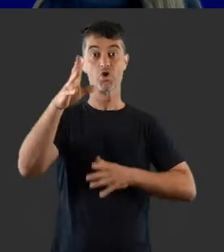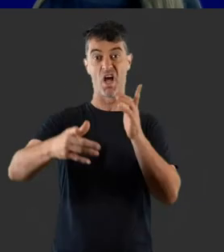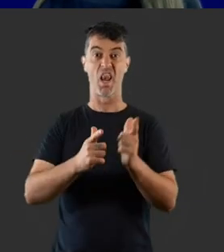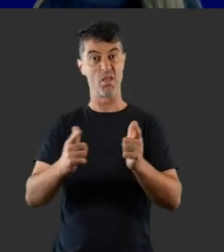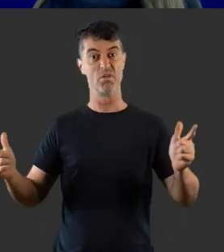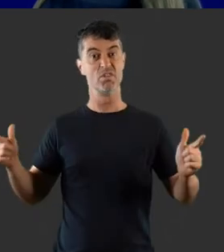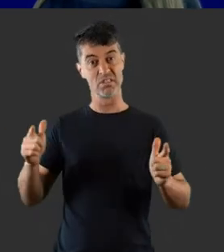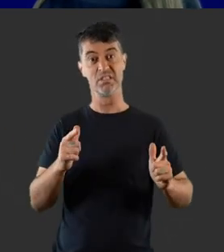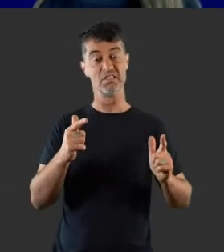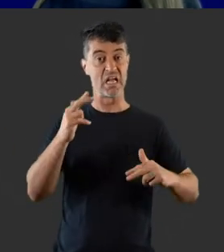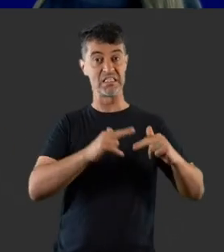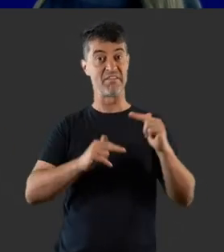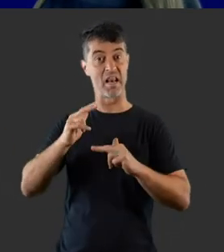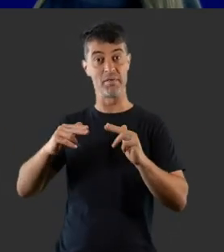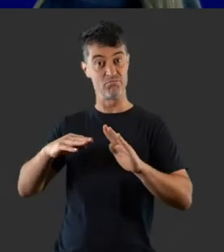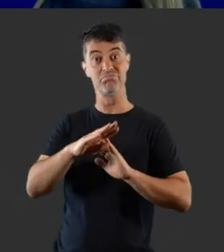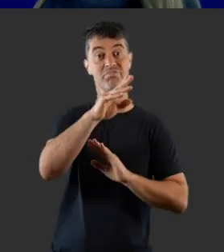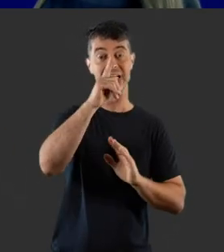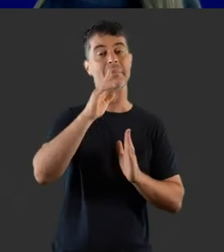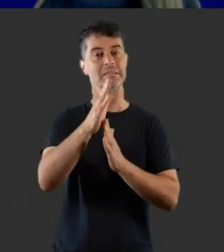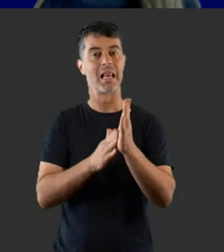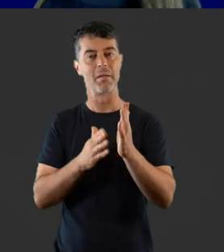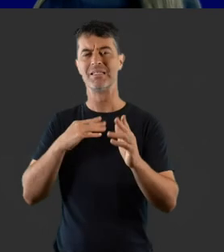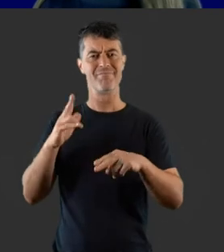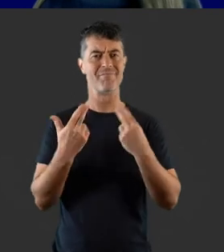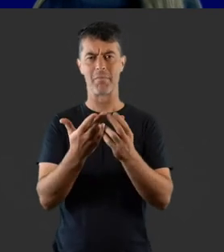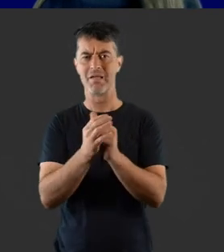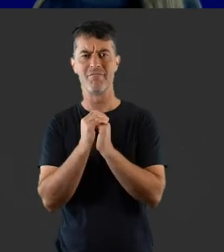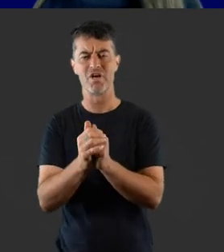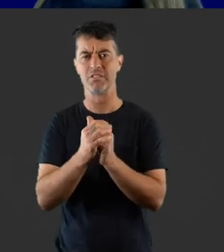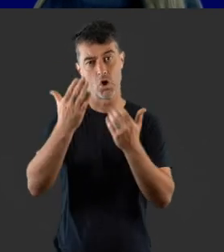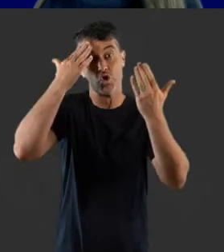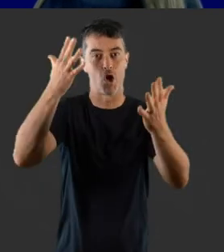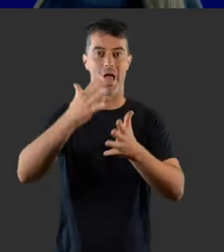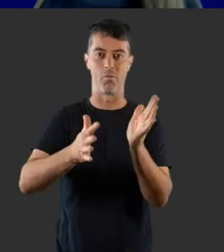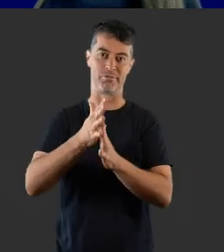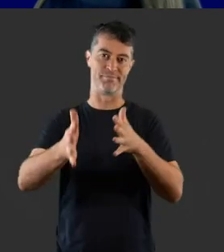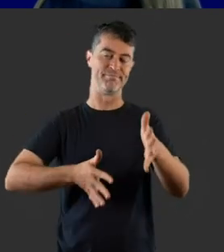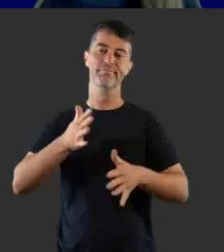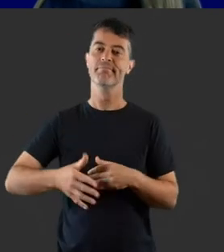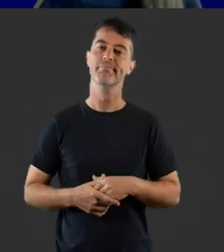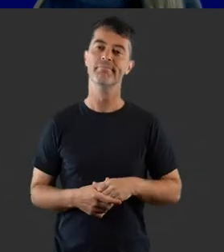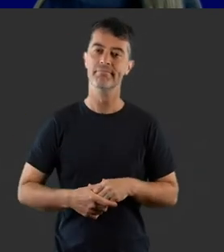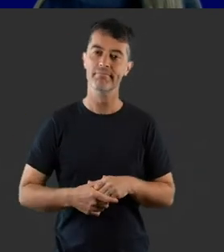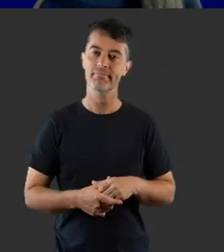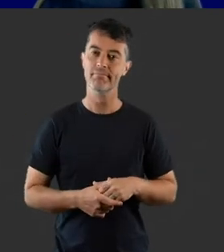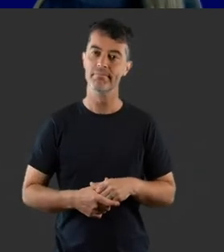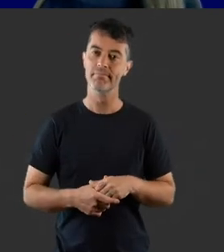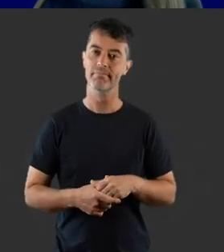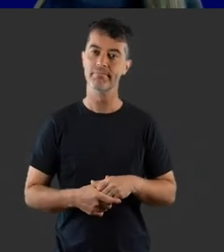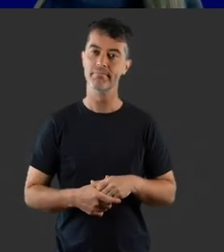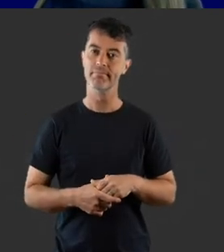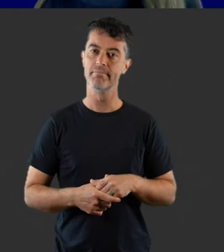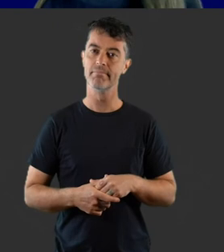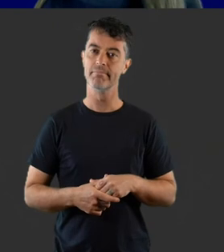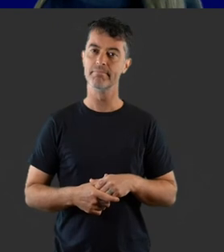Should such a child be learning sign language for communication, development here can also be delayed as family and friends may not